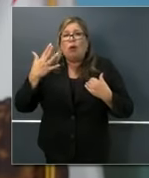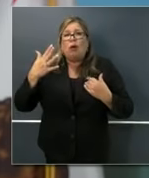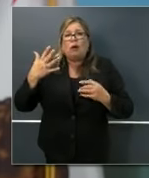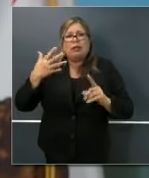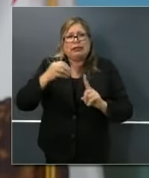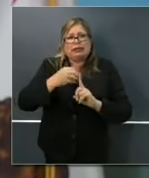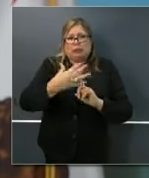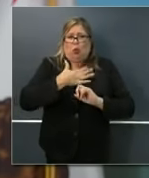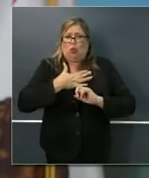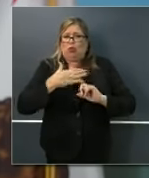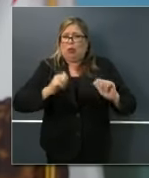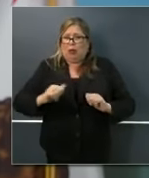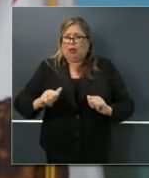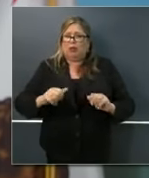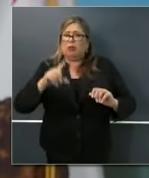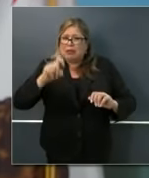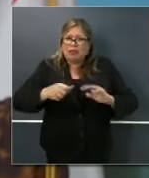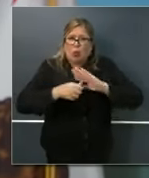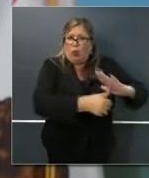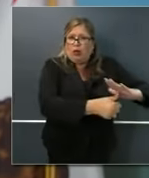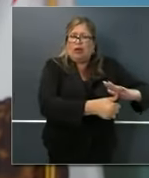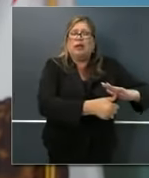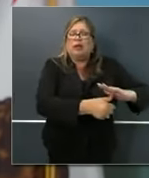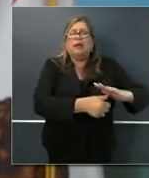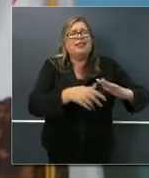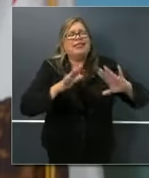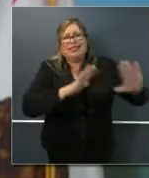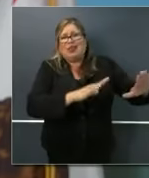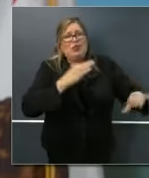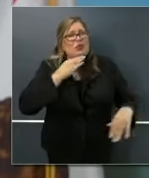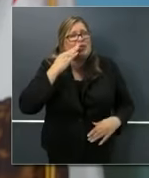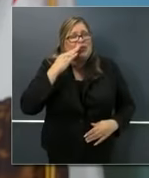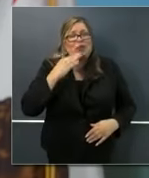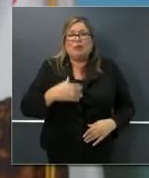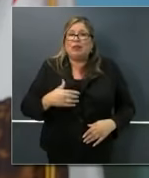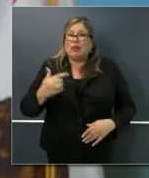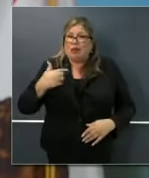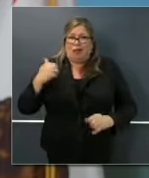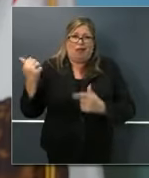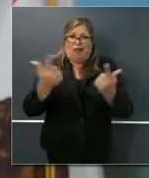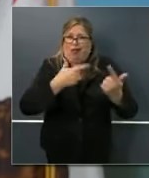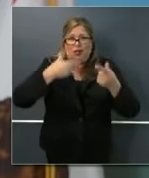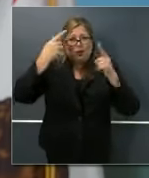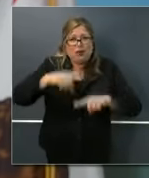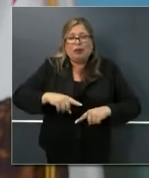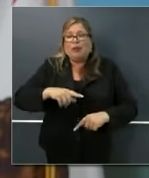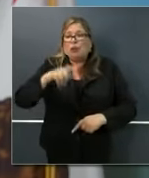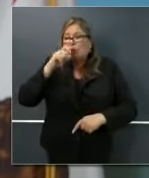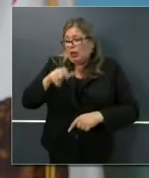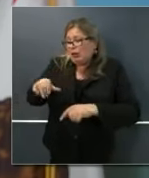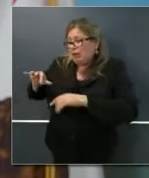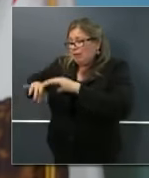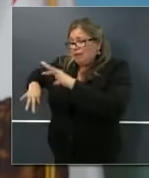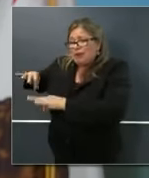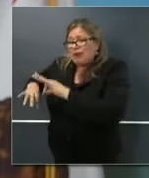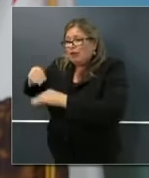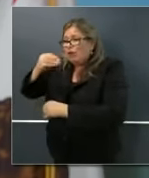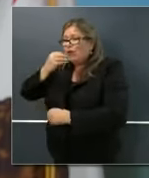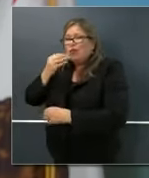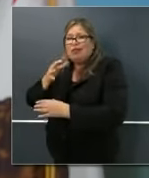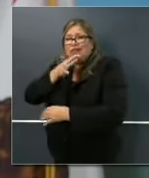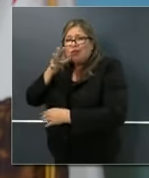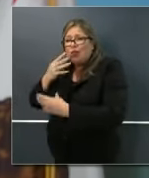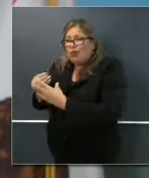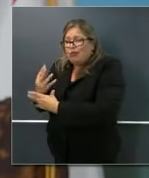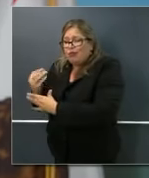all of us would agree that people delivering the food, people picking the food, people that are cooking the